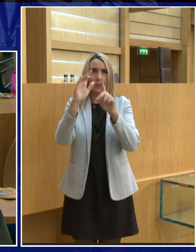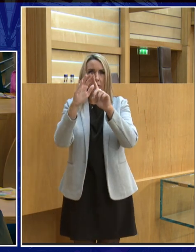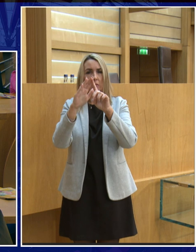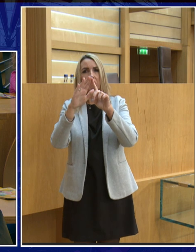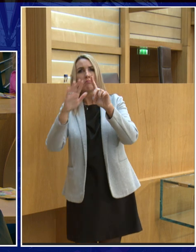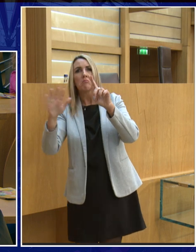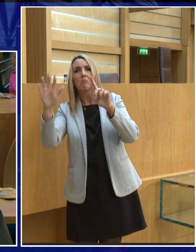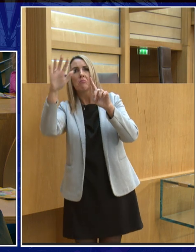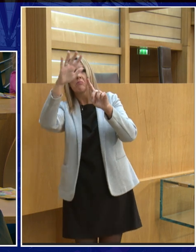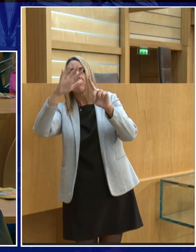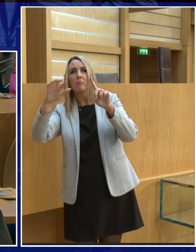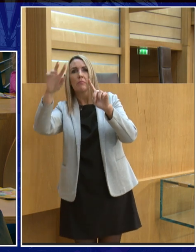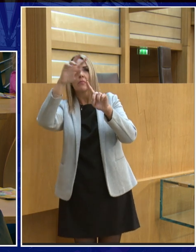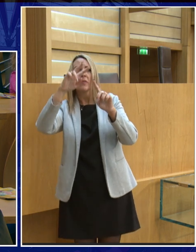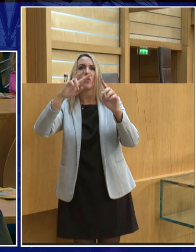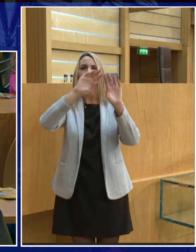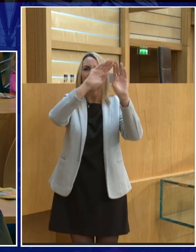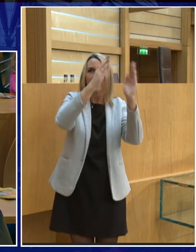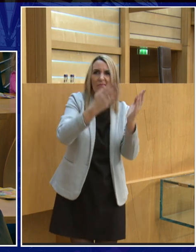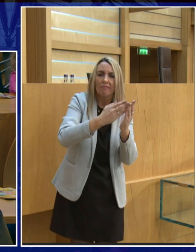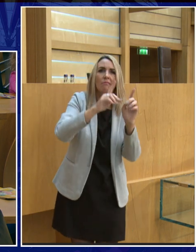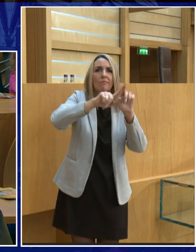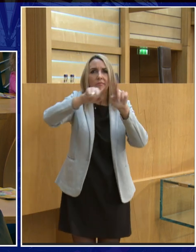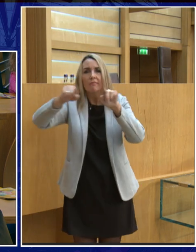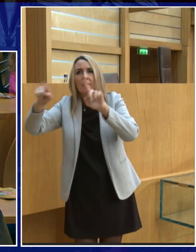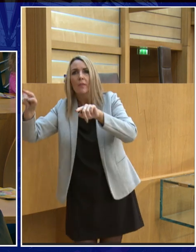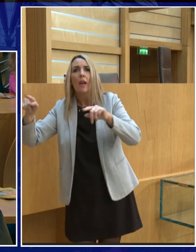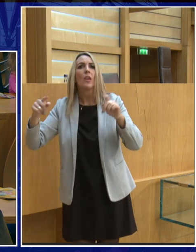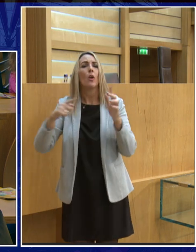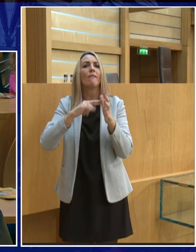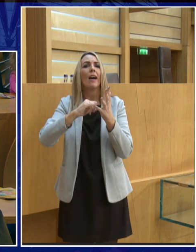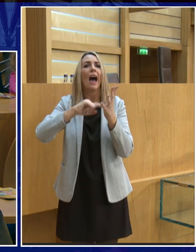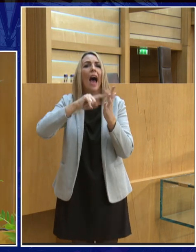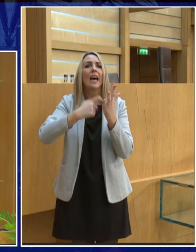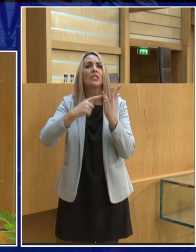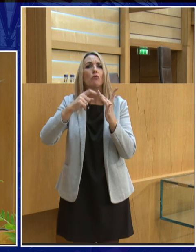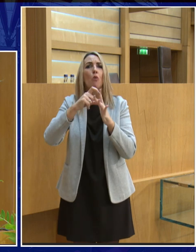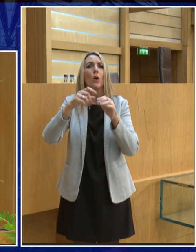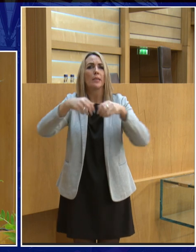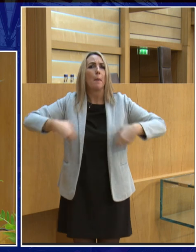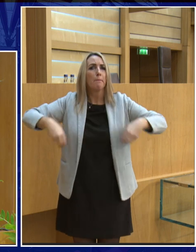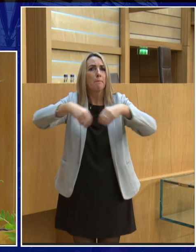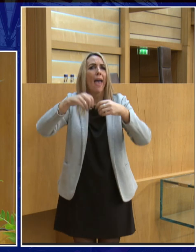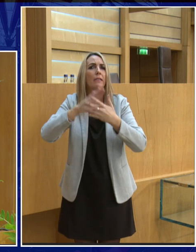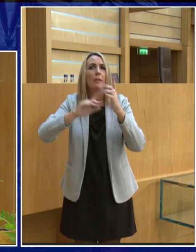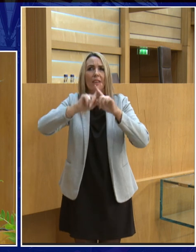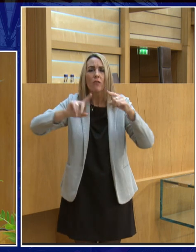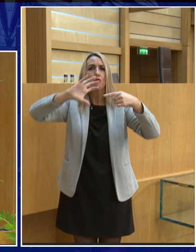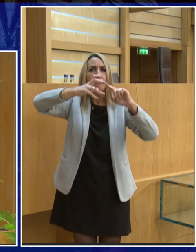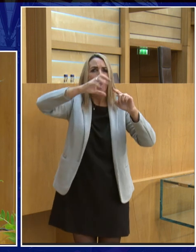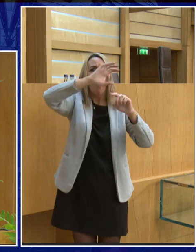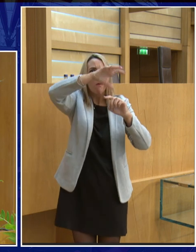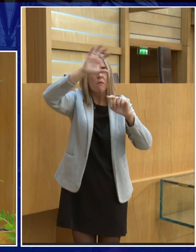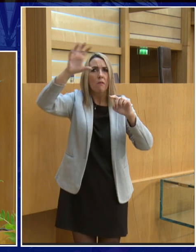further out you've got sort of a mercury a venus earth and then you get something called the asteroid belt and in the asteroid belt you get lots of sort of lumps of rock